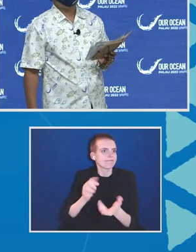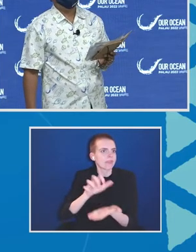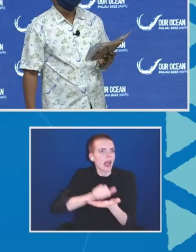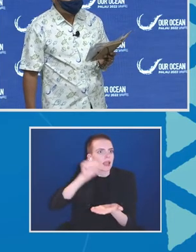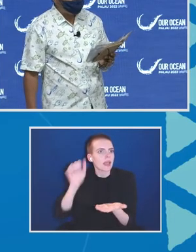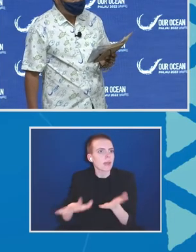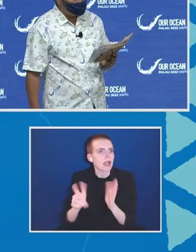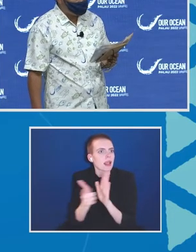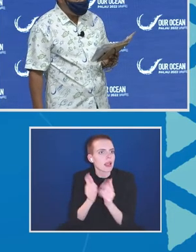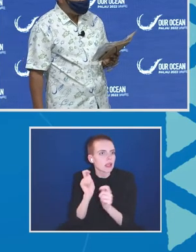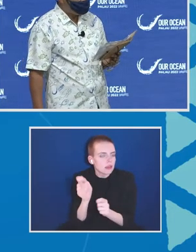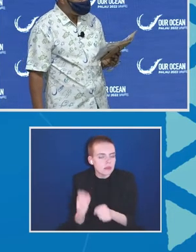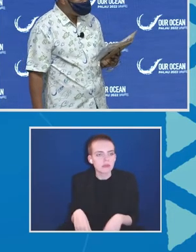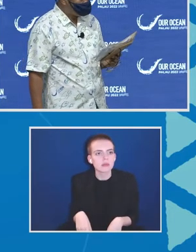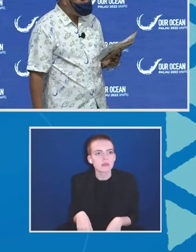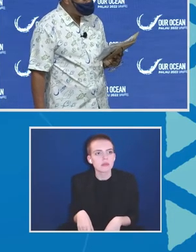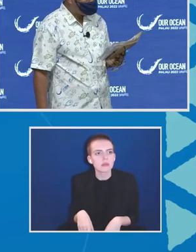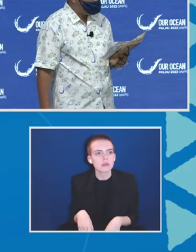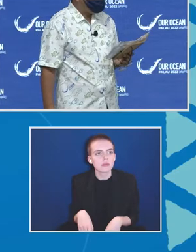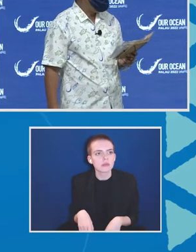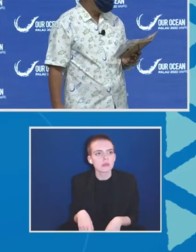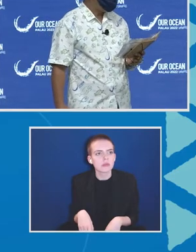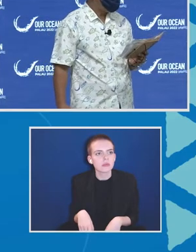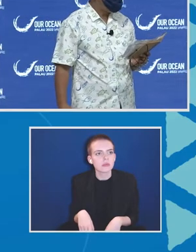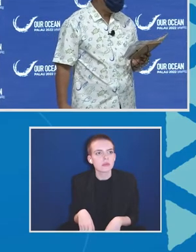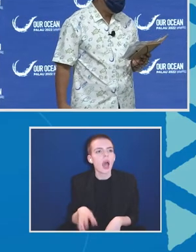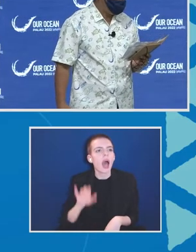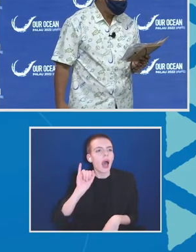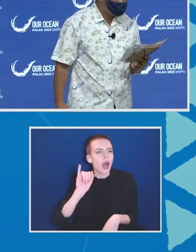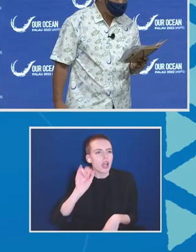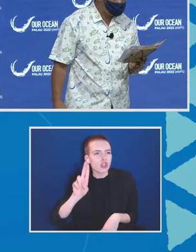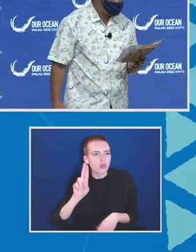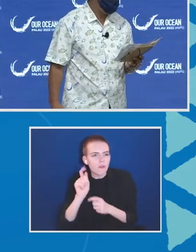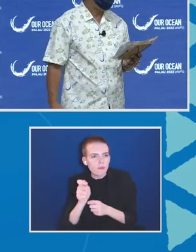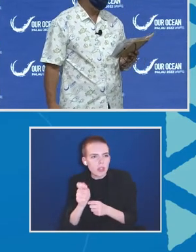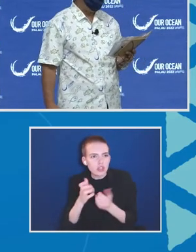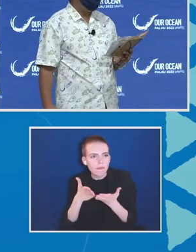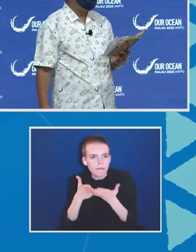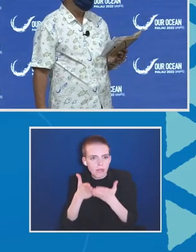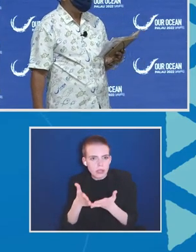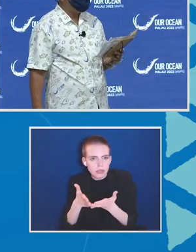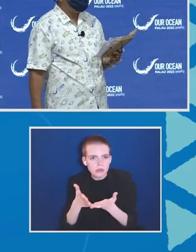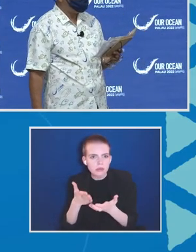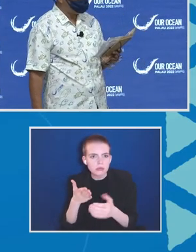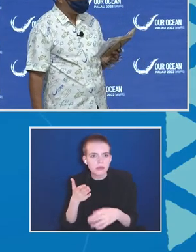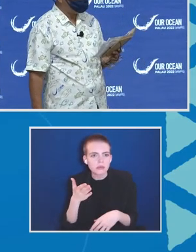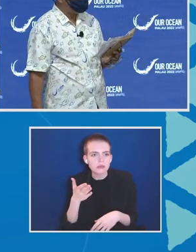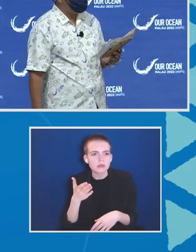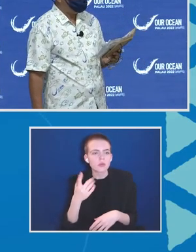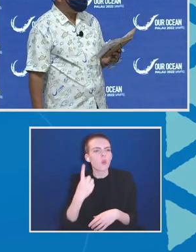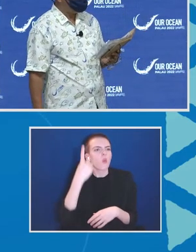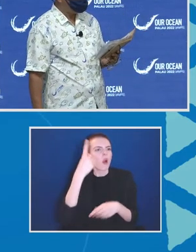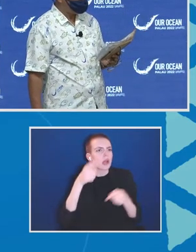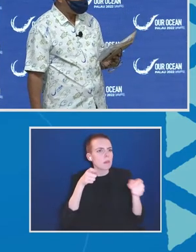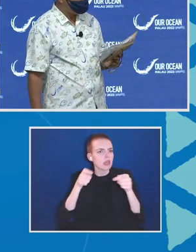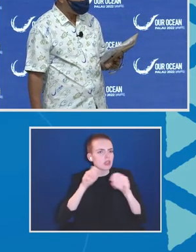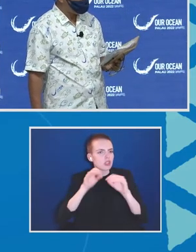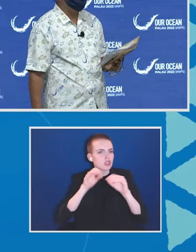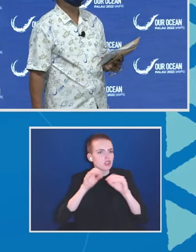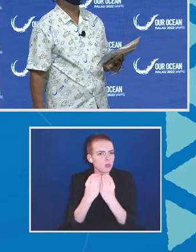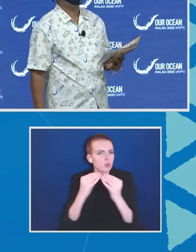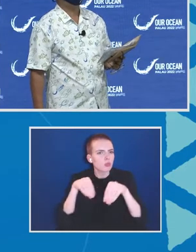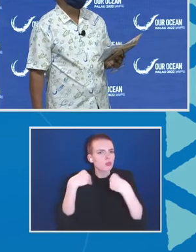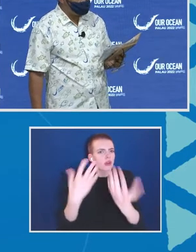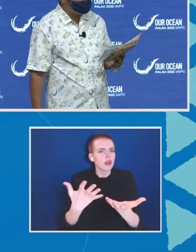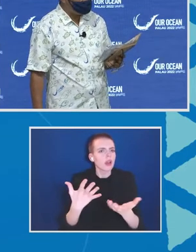denies entry of IUU fishing vessels, Regional Fishing Management Organization, RFMO, provides IUU fishing